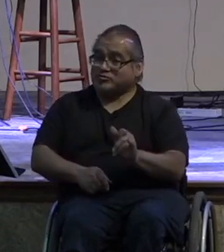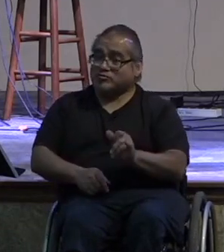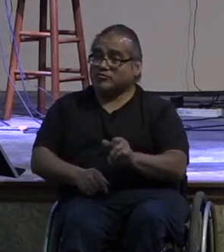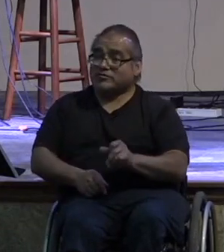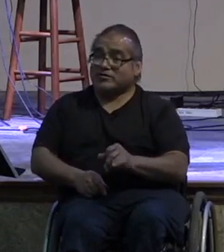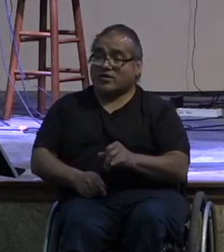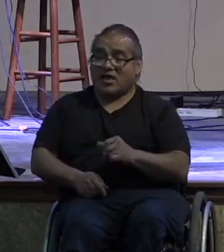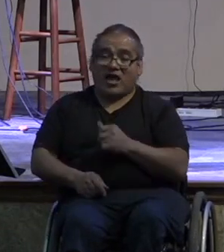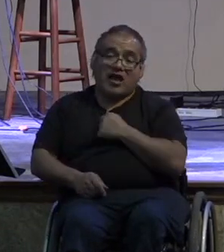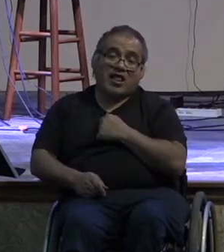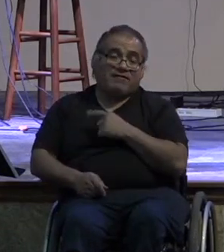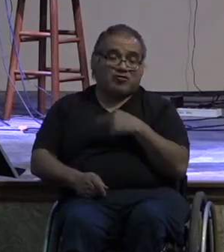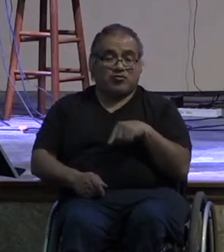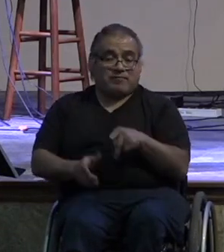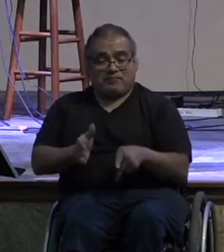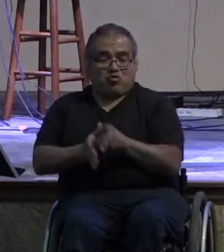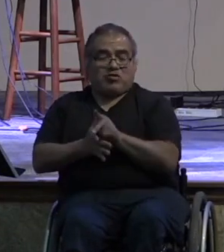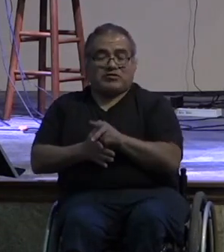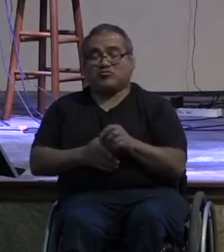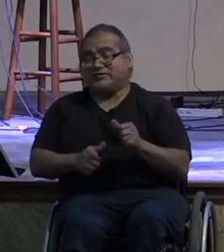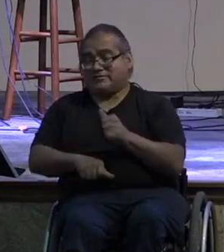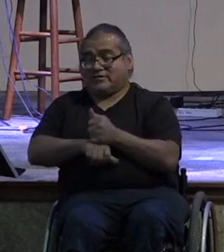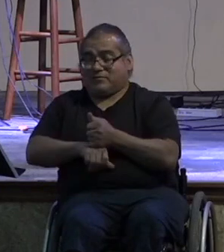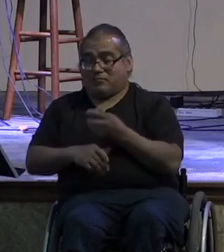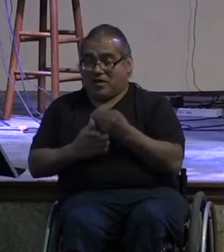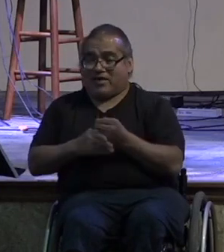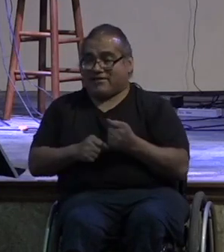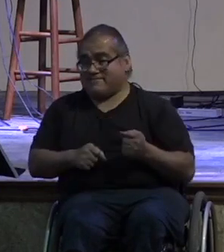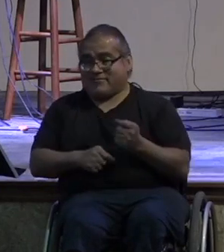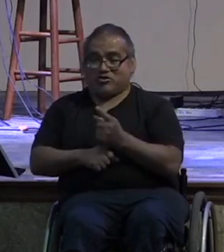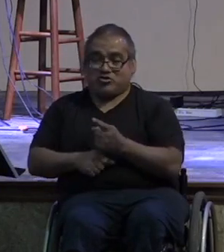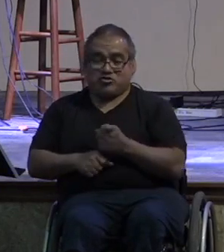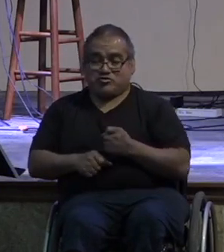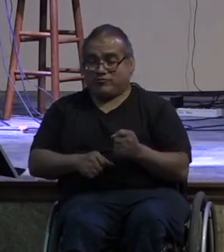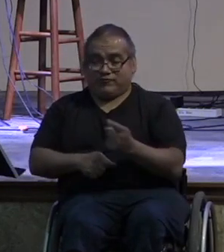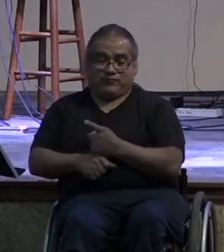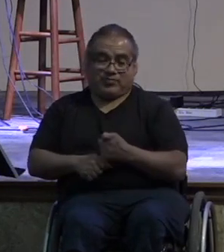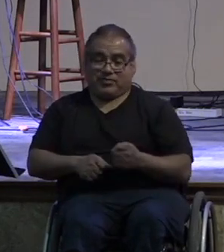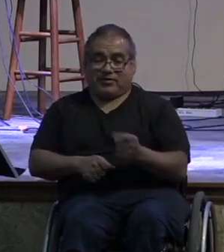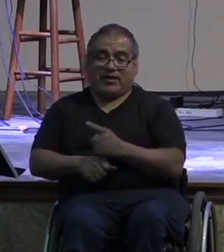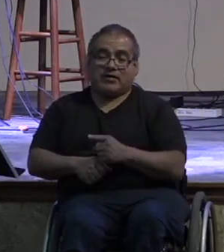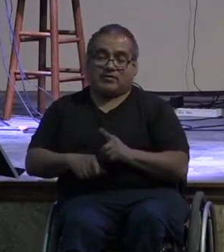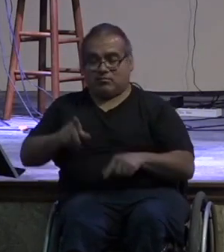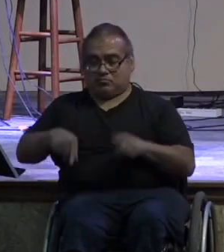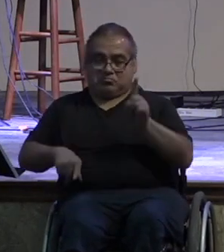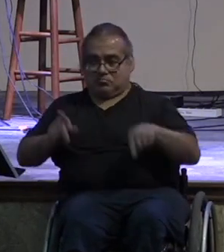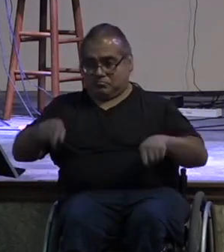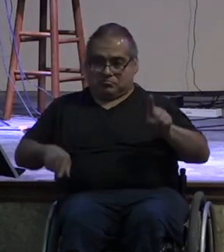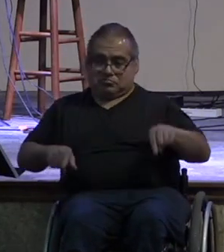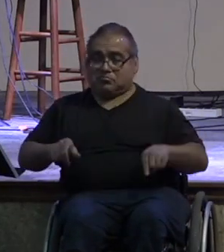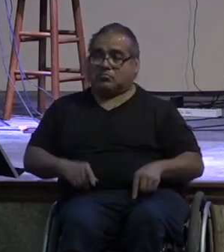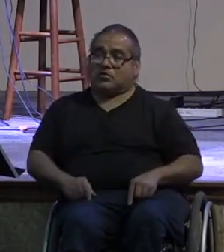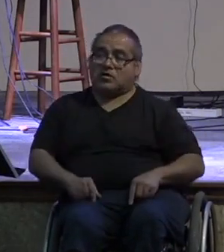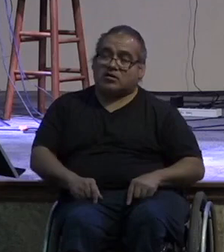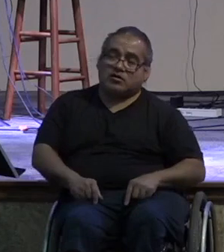this church i love that we prioritize that we set aside money every year uh and and it varies depending on how well the church